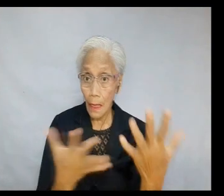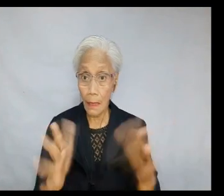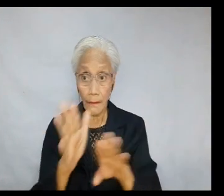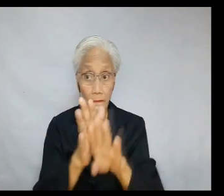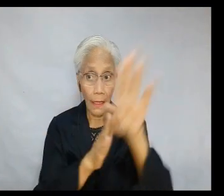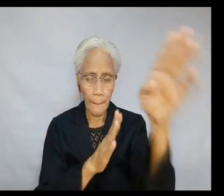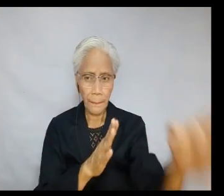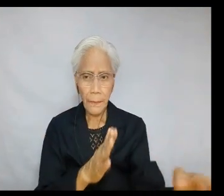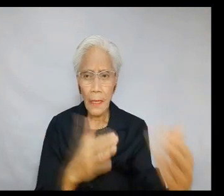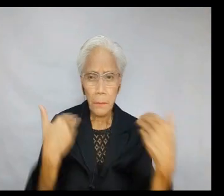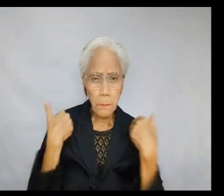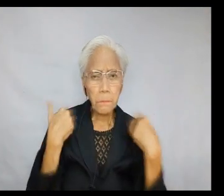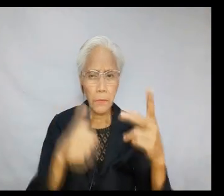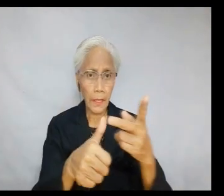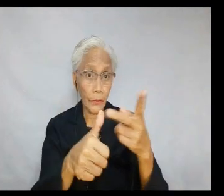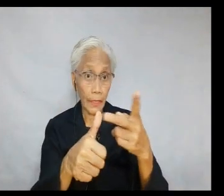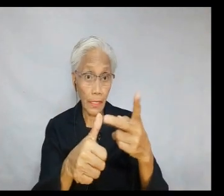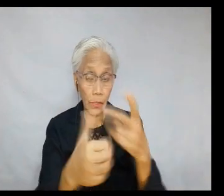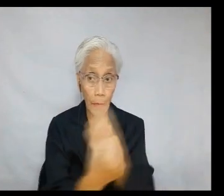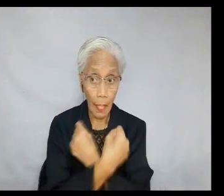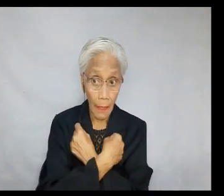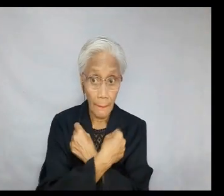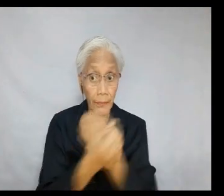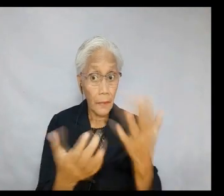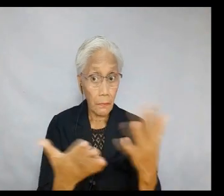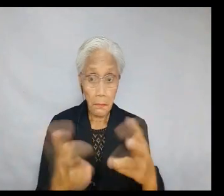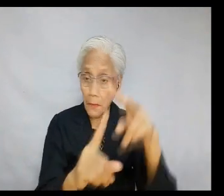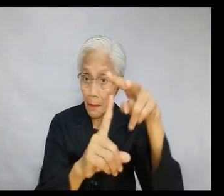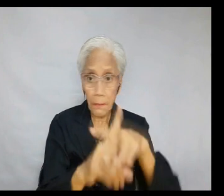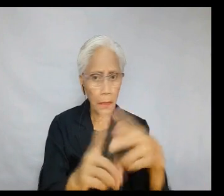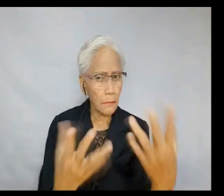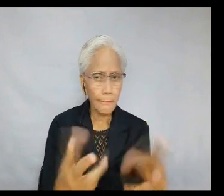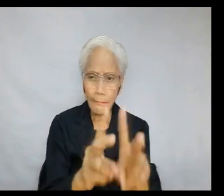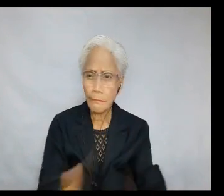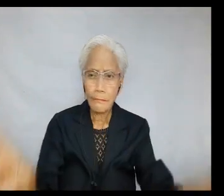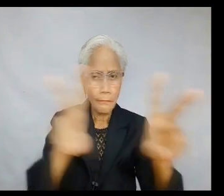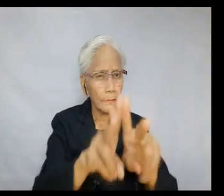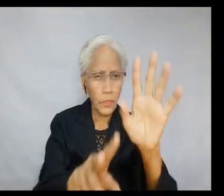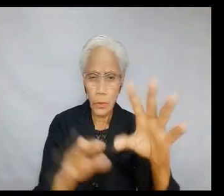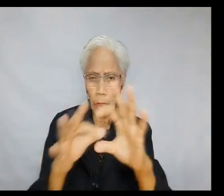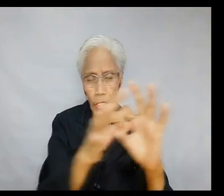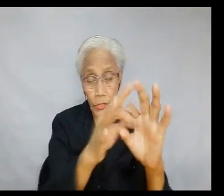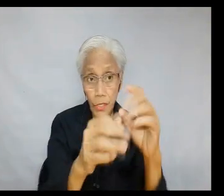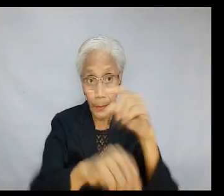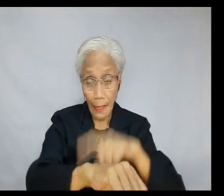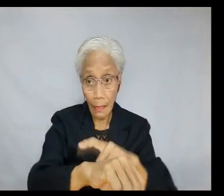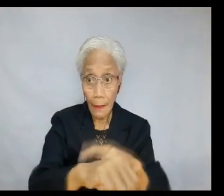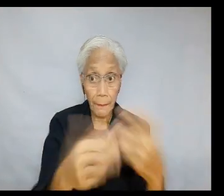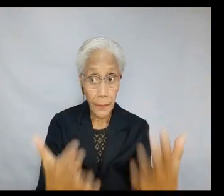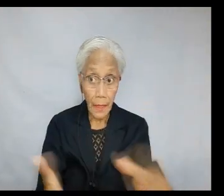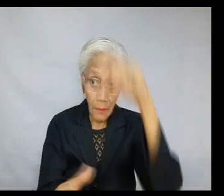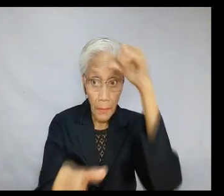2. Let us fashion or develop by configuring. 3. priorities with love. 3. implies valuing all your